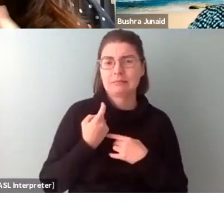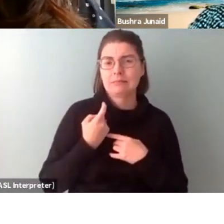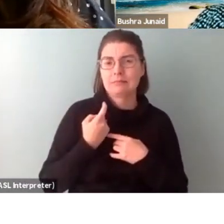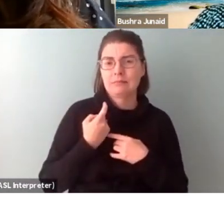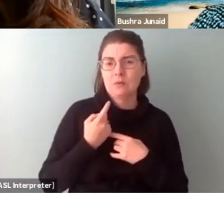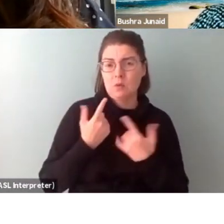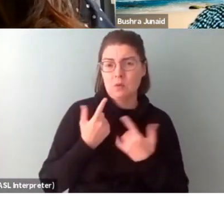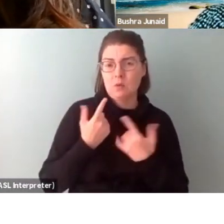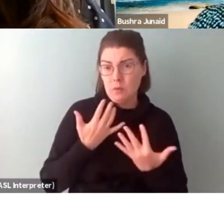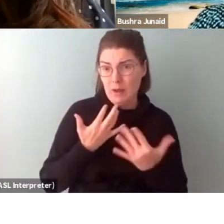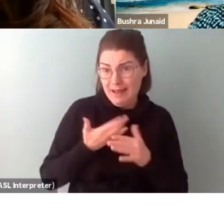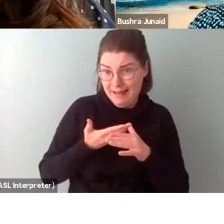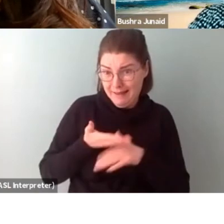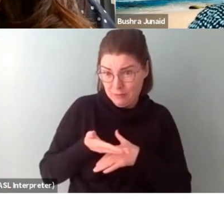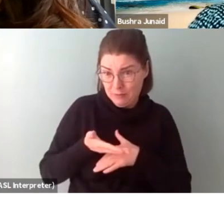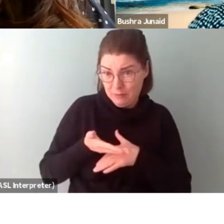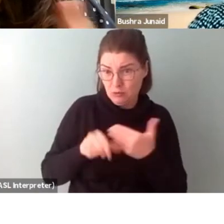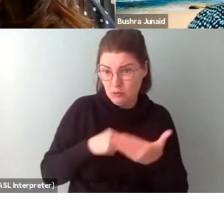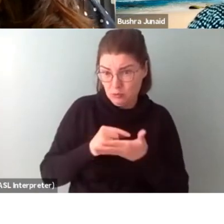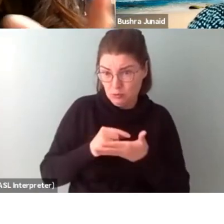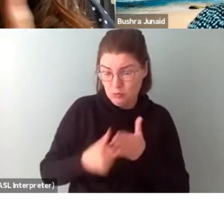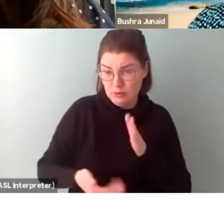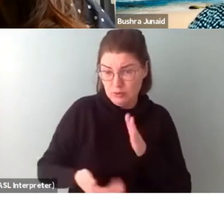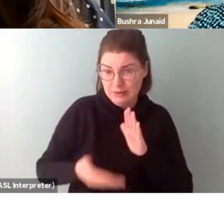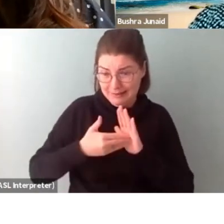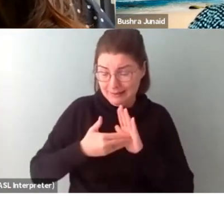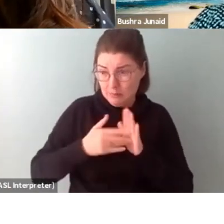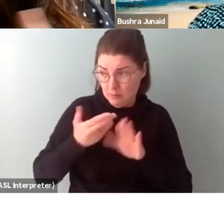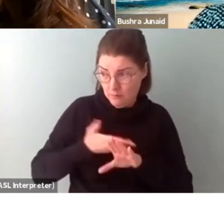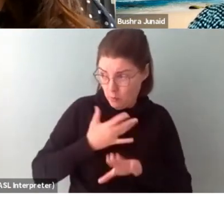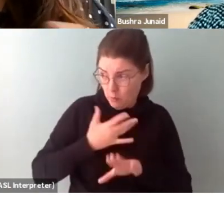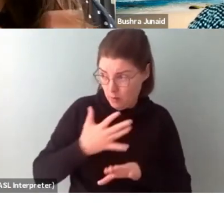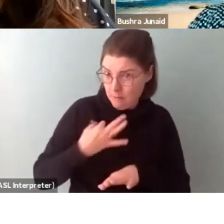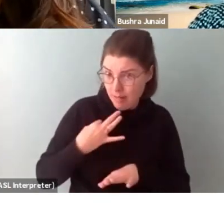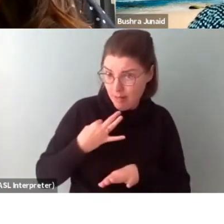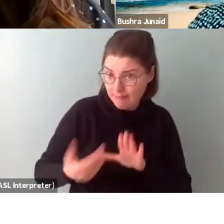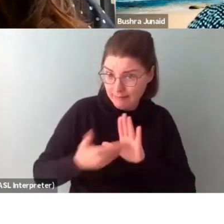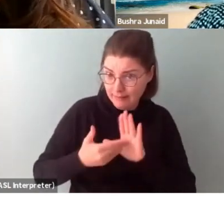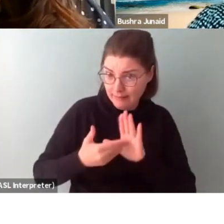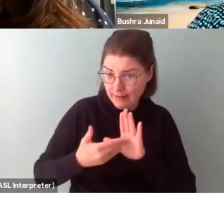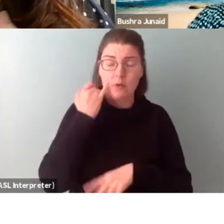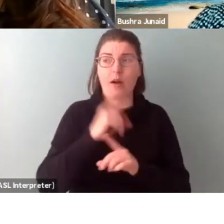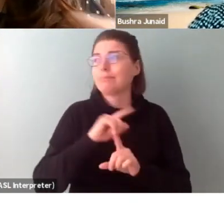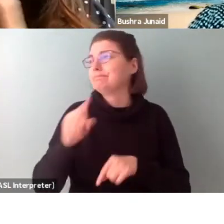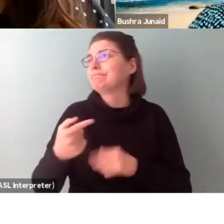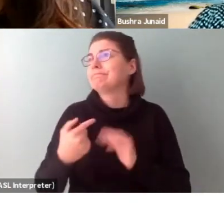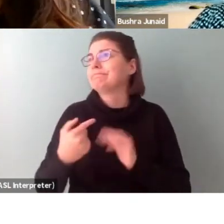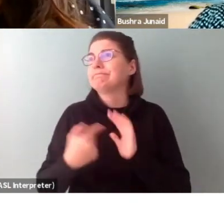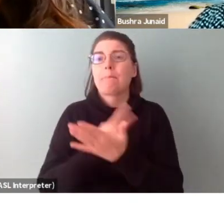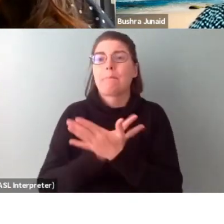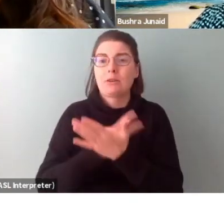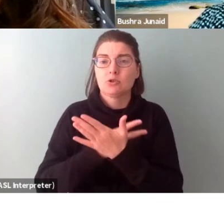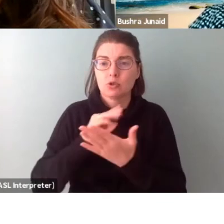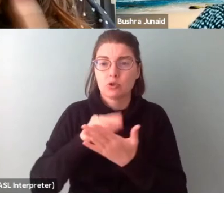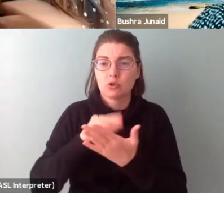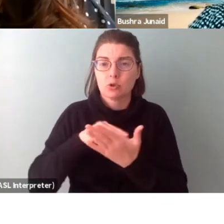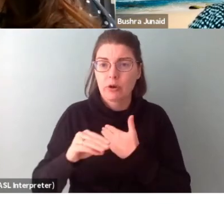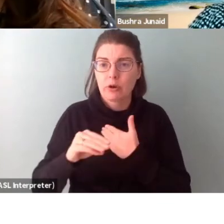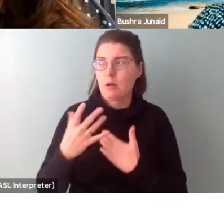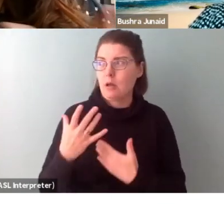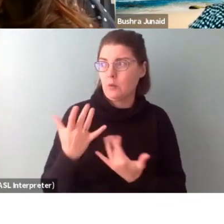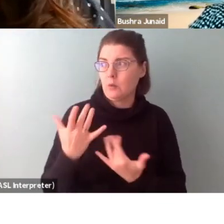to wait a certain amount of time after they graduate, let's say, from a master's program, or what does that mean for the